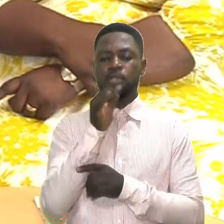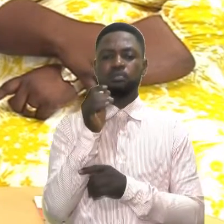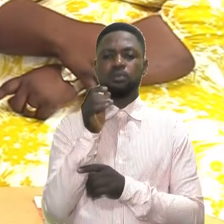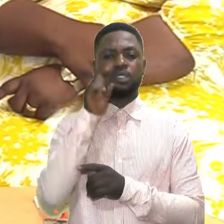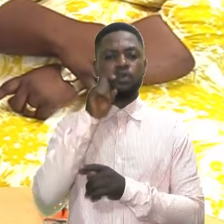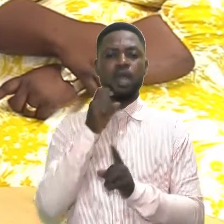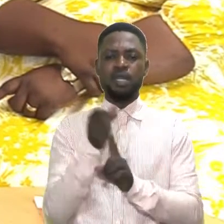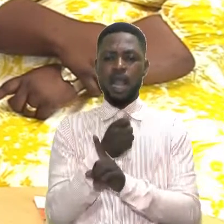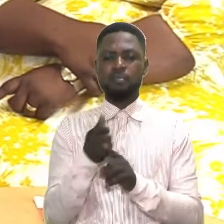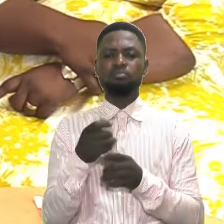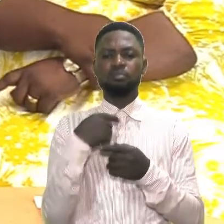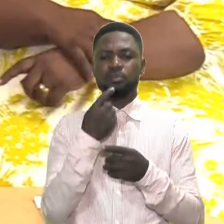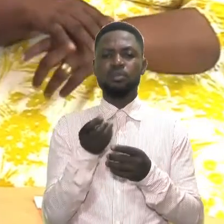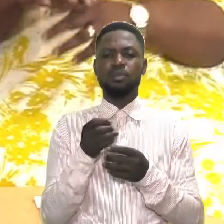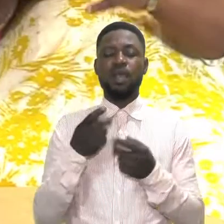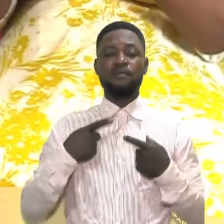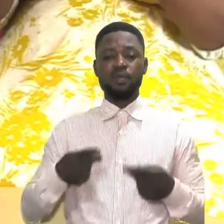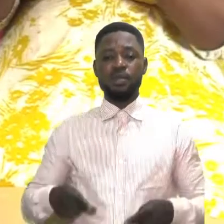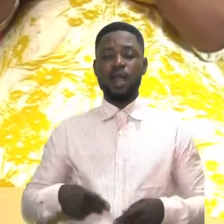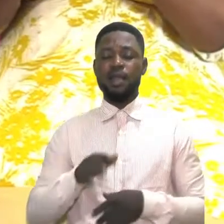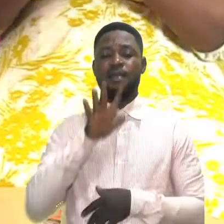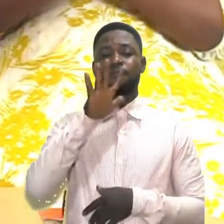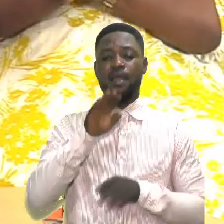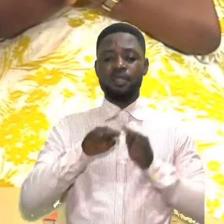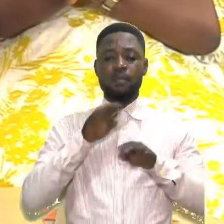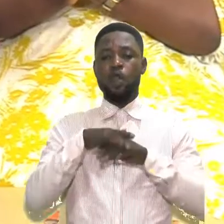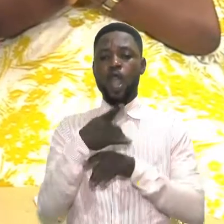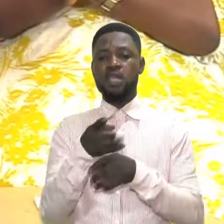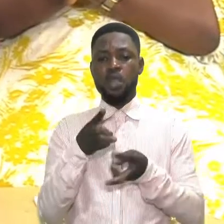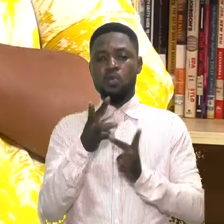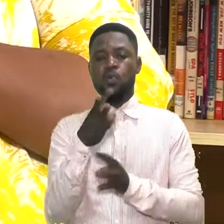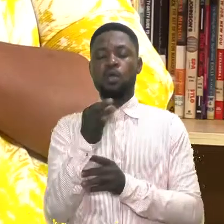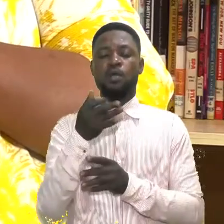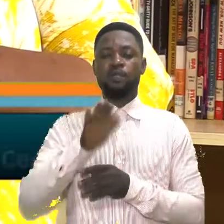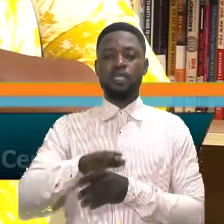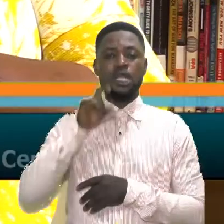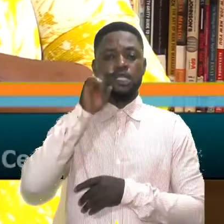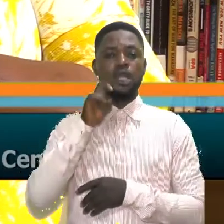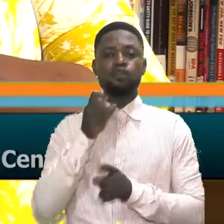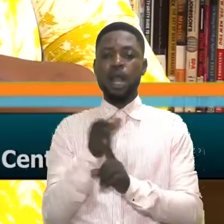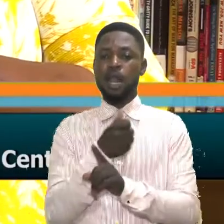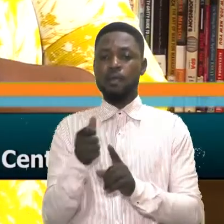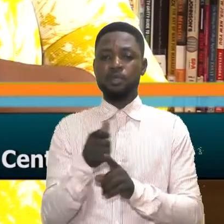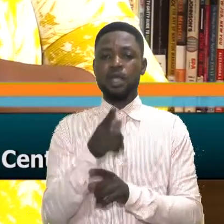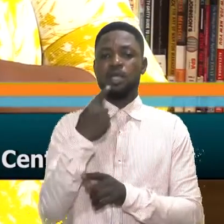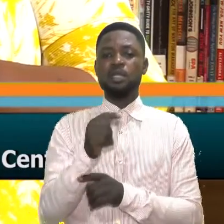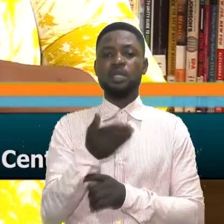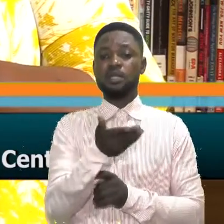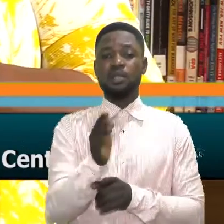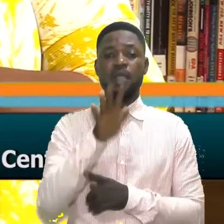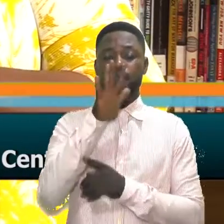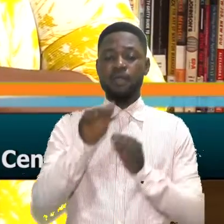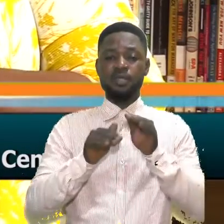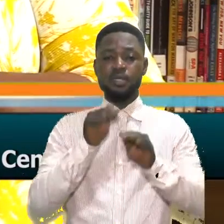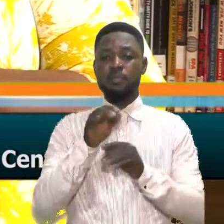sexually abused. Can you shed more light on that piece? Yeah, there are basically five steps on the dynamics of child sexual abuse. These five steps